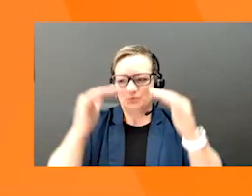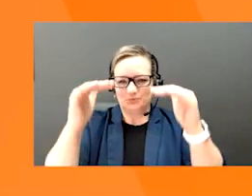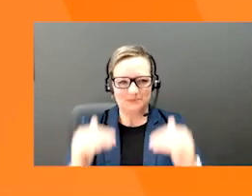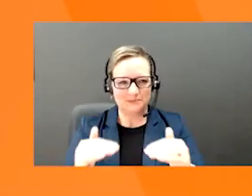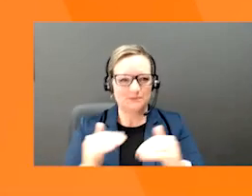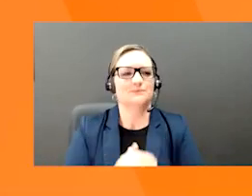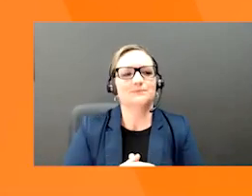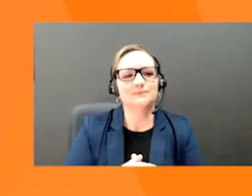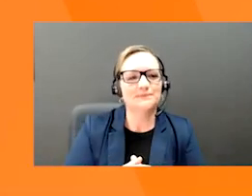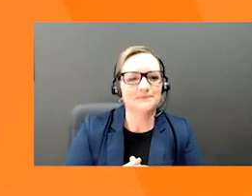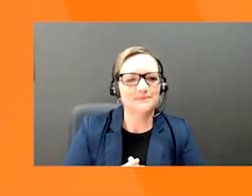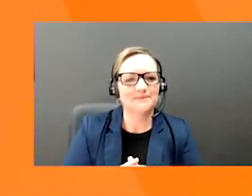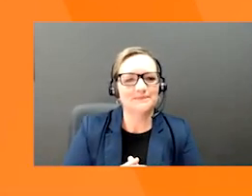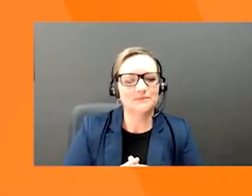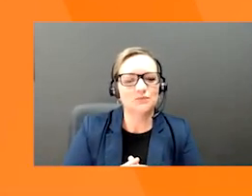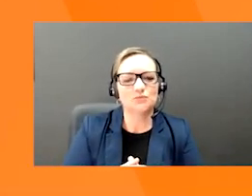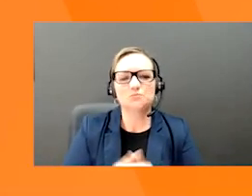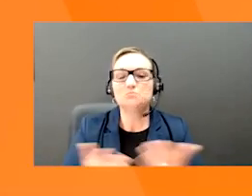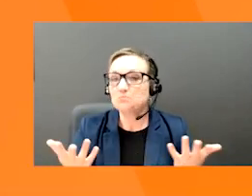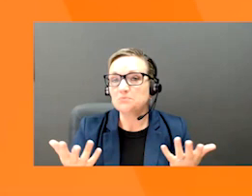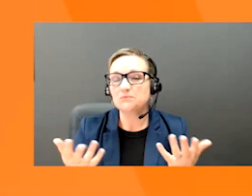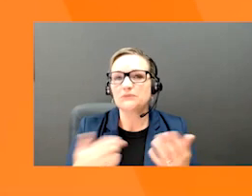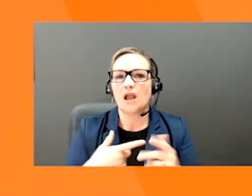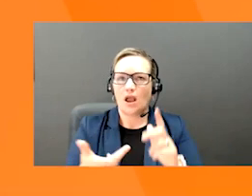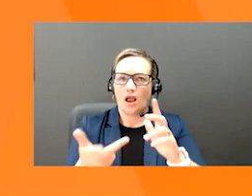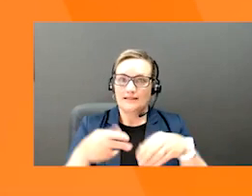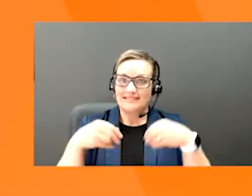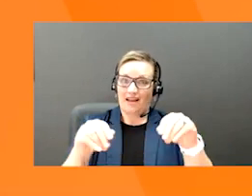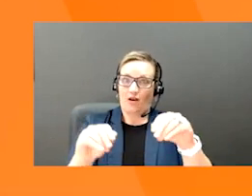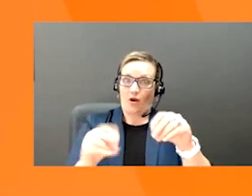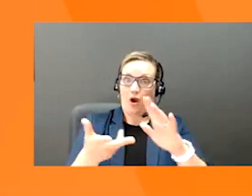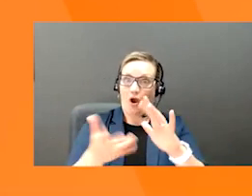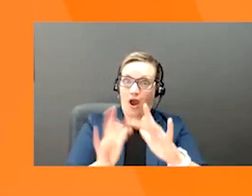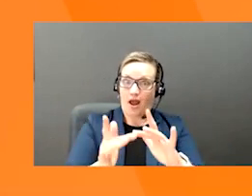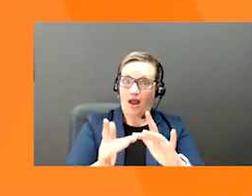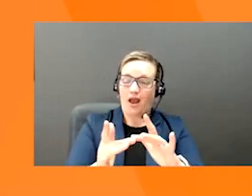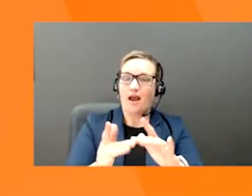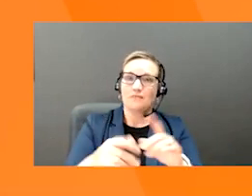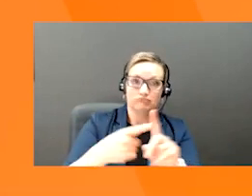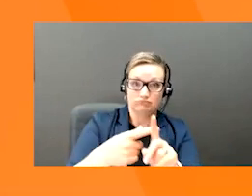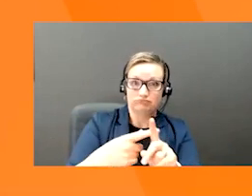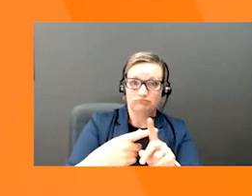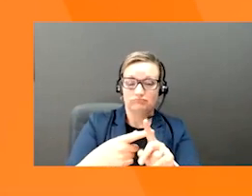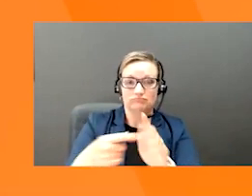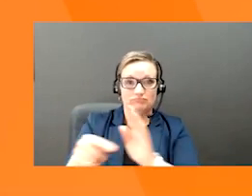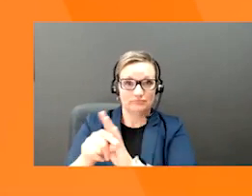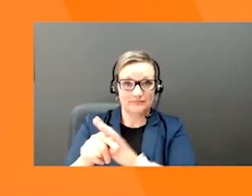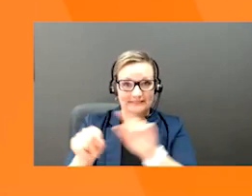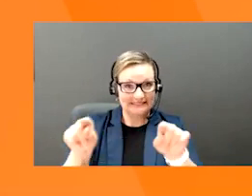what benefits an online marketplace provides. It really does.